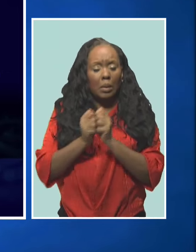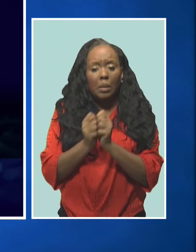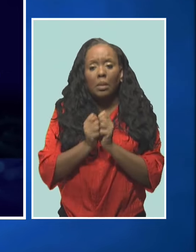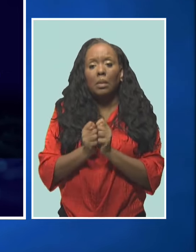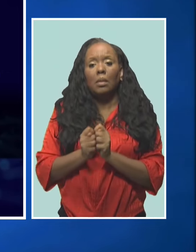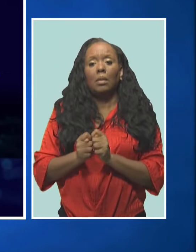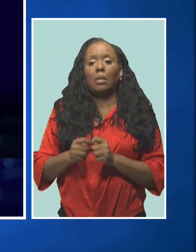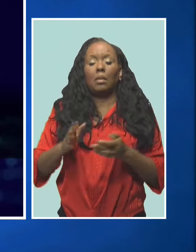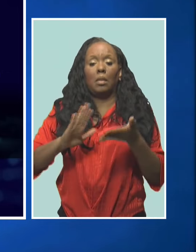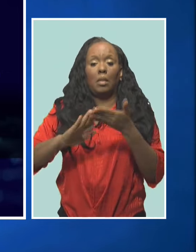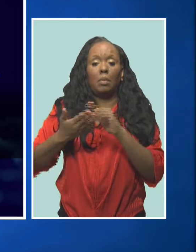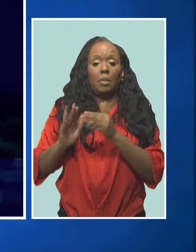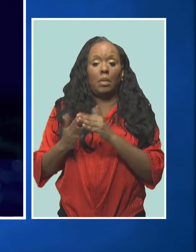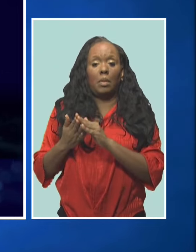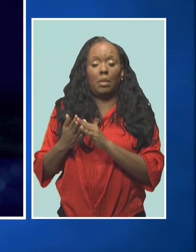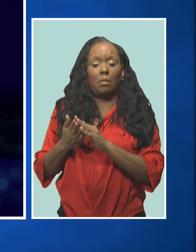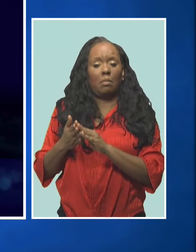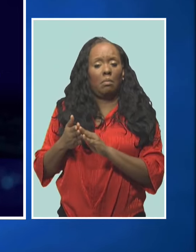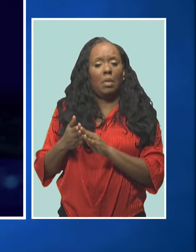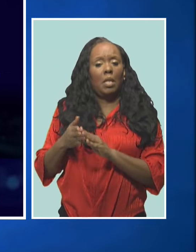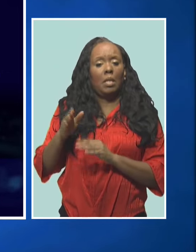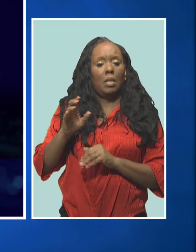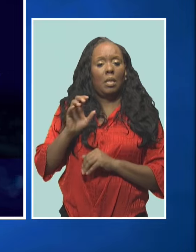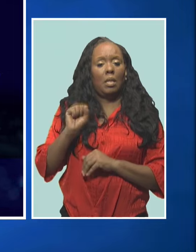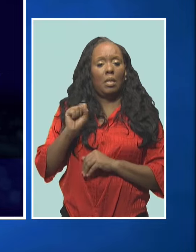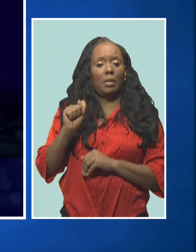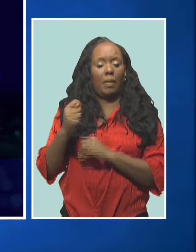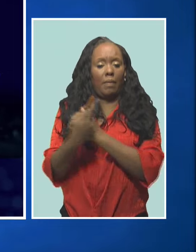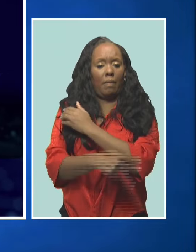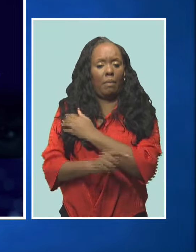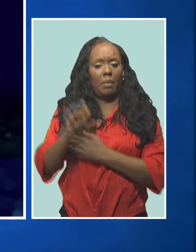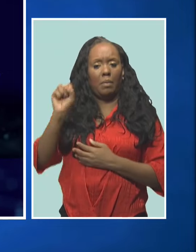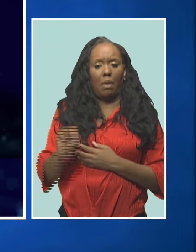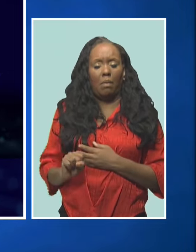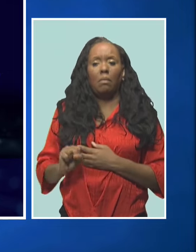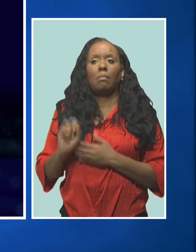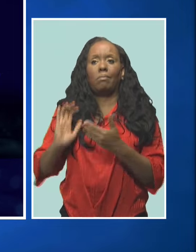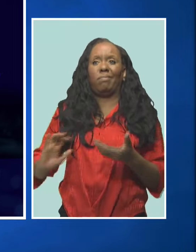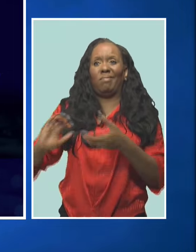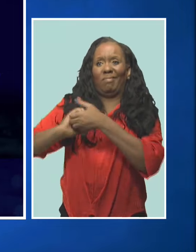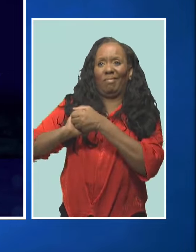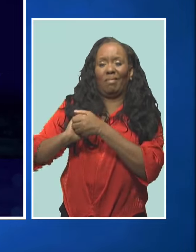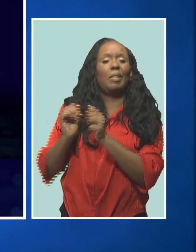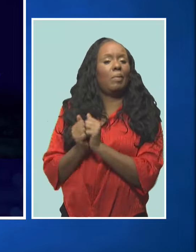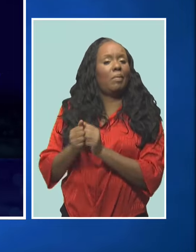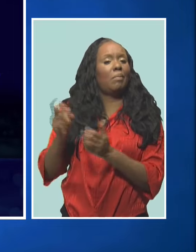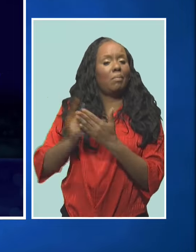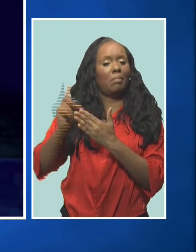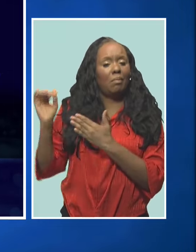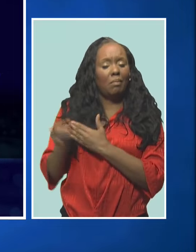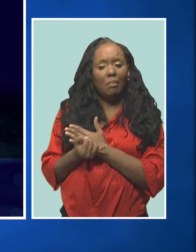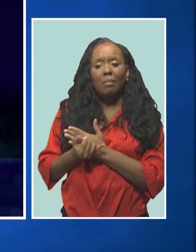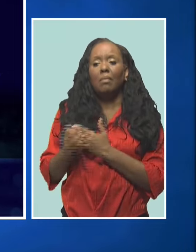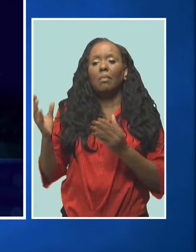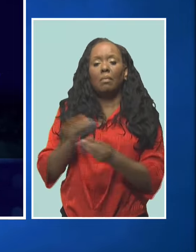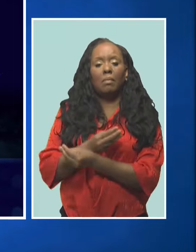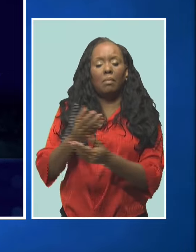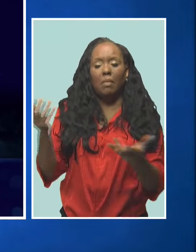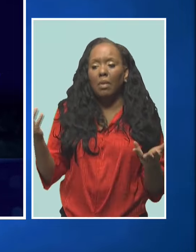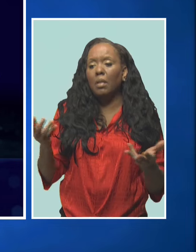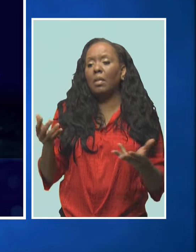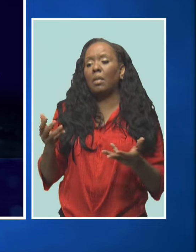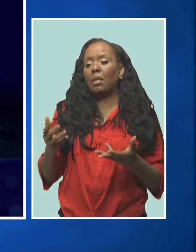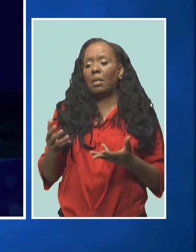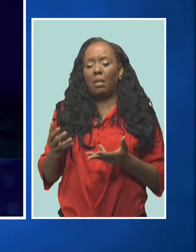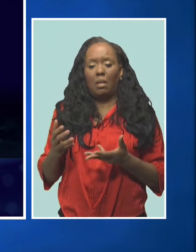communities of St. Philip's South have decided to join together with us on this project, contributing to the removal